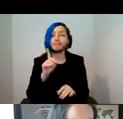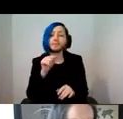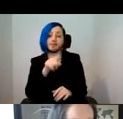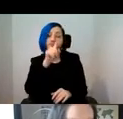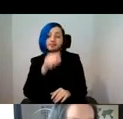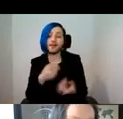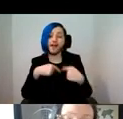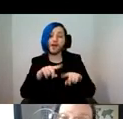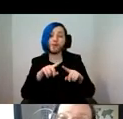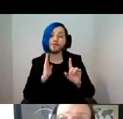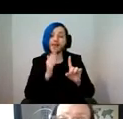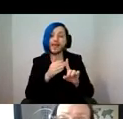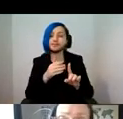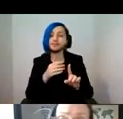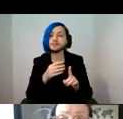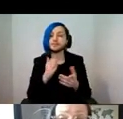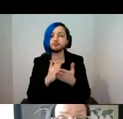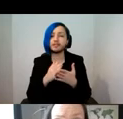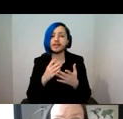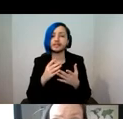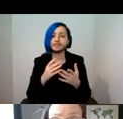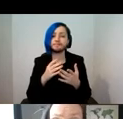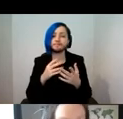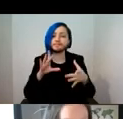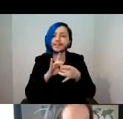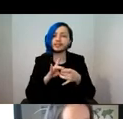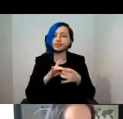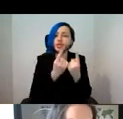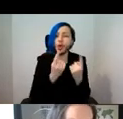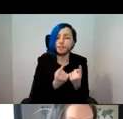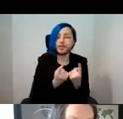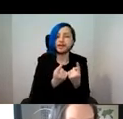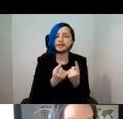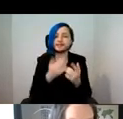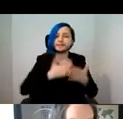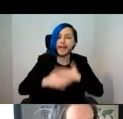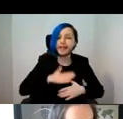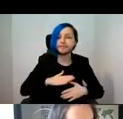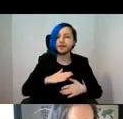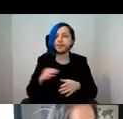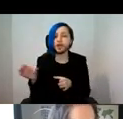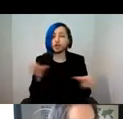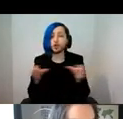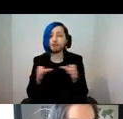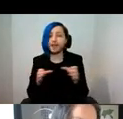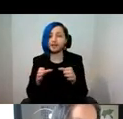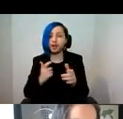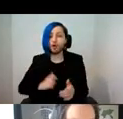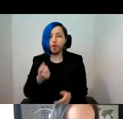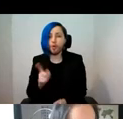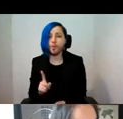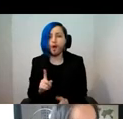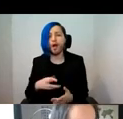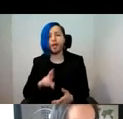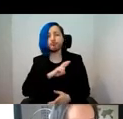around the objects and its behavior around the role of the curator and the values underpinning the reasons for collecting